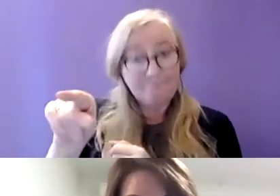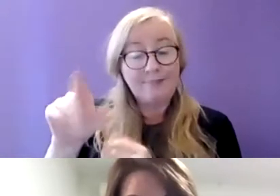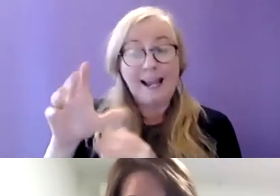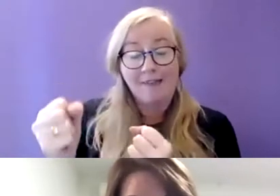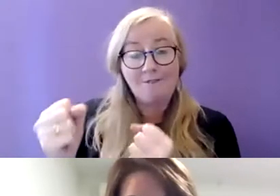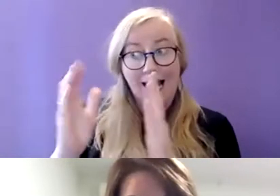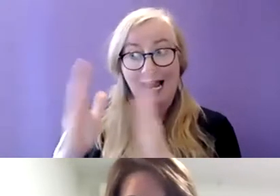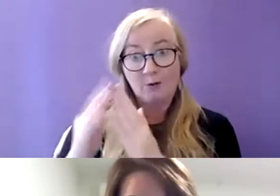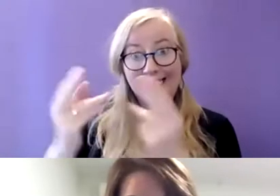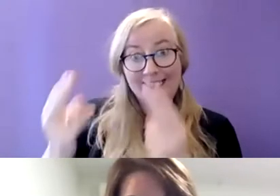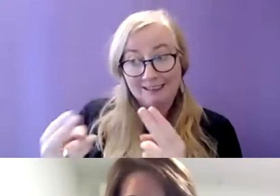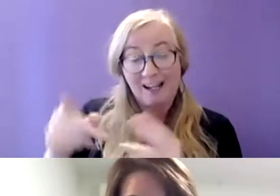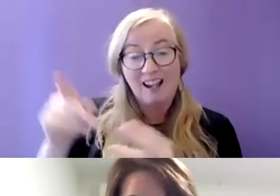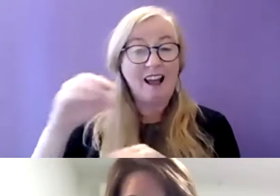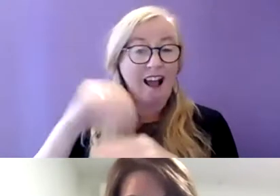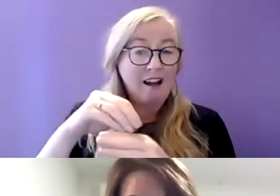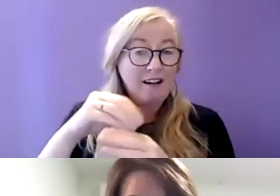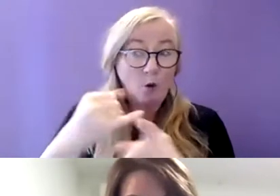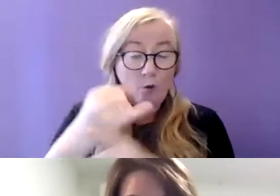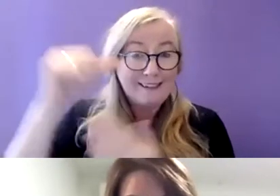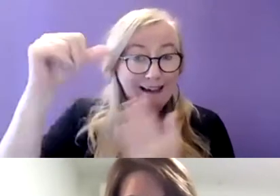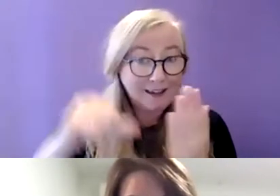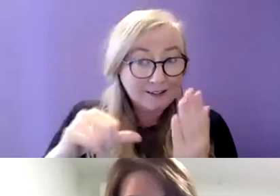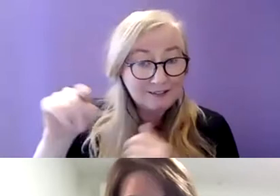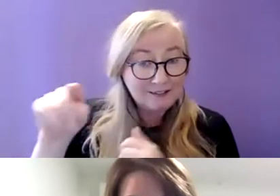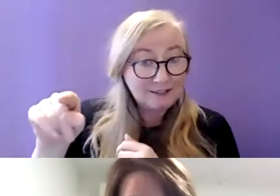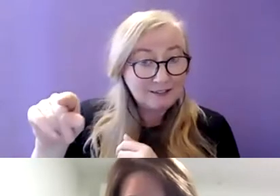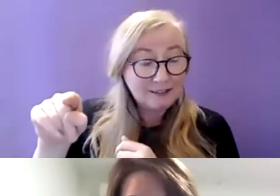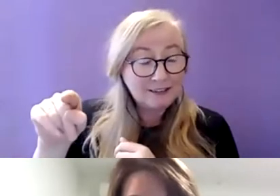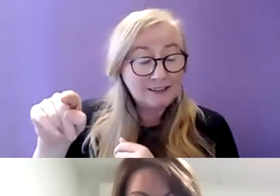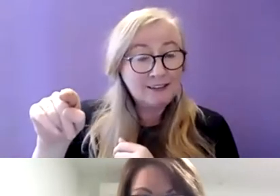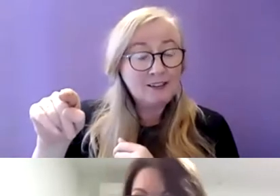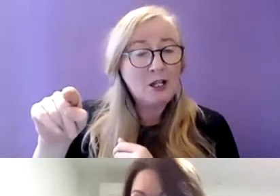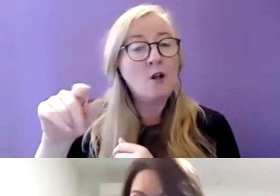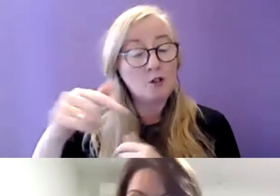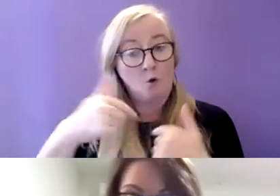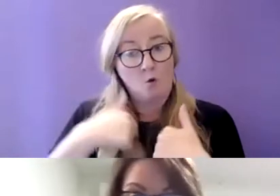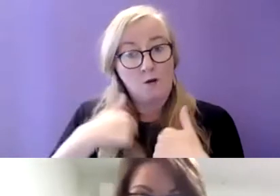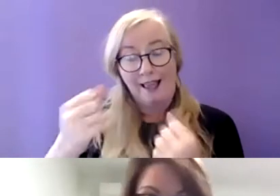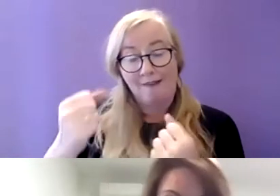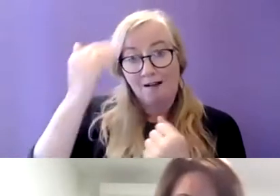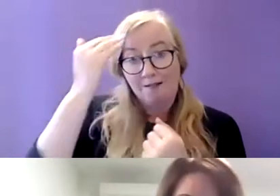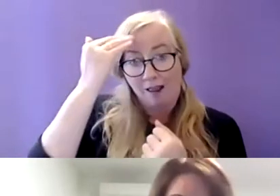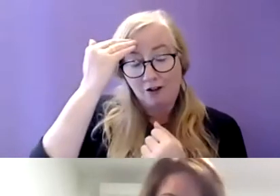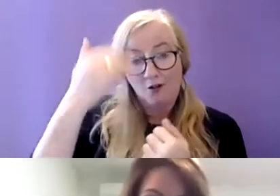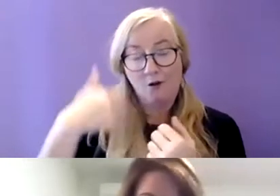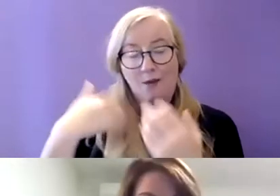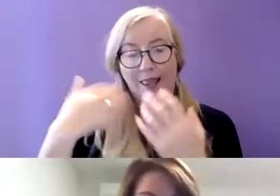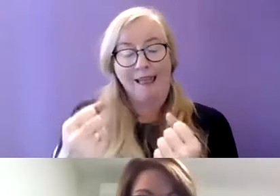need and are on a housing waiting list that we do have knowledge and we do have data around